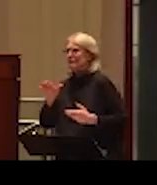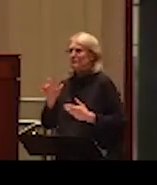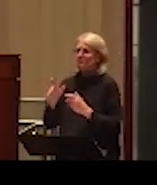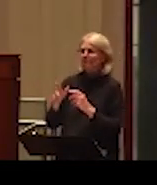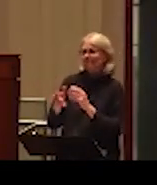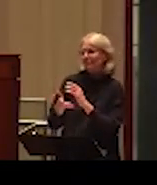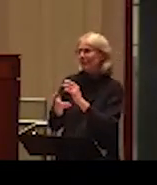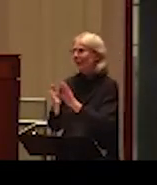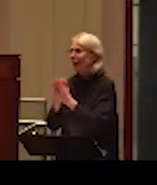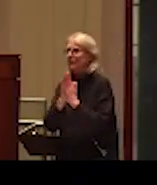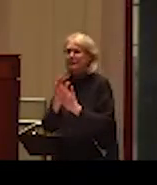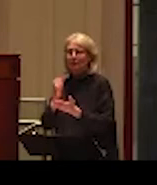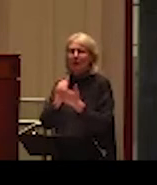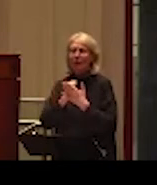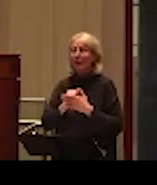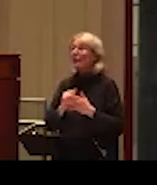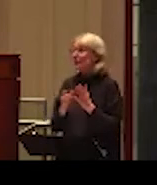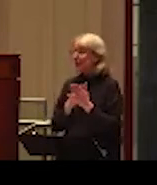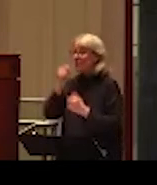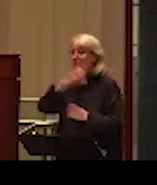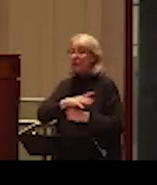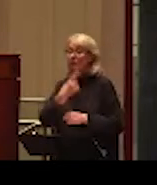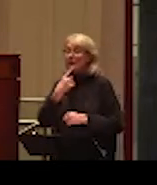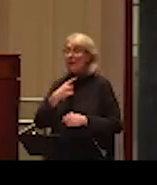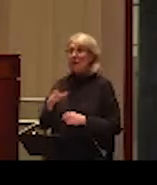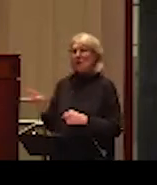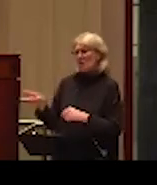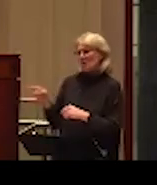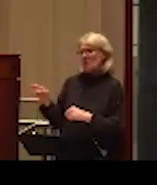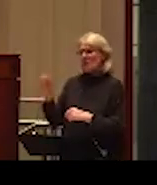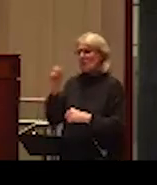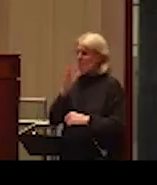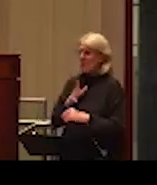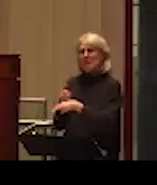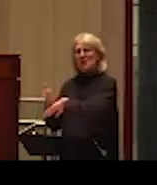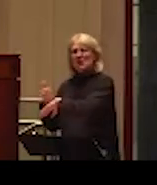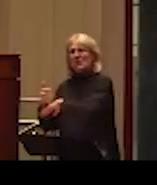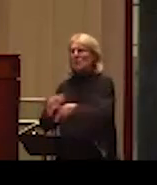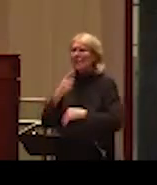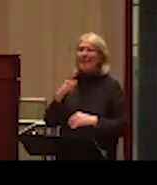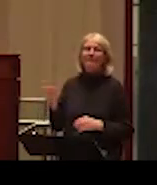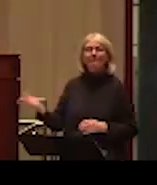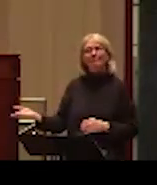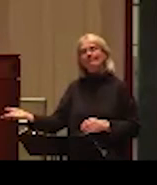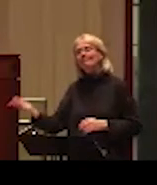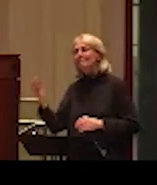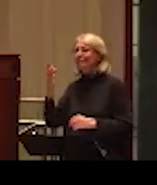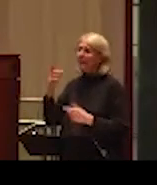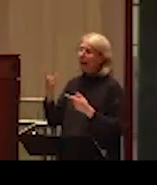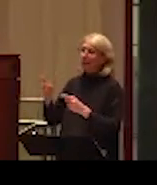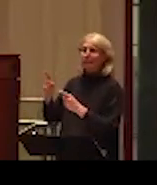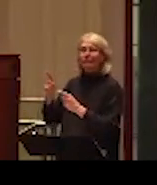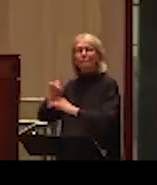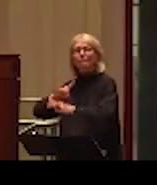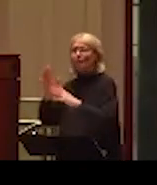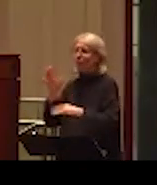And they even come up with some excuses. They wouldn't blame the woman. They would try to explain that something happened in her life, and that is why they behave that way. And